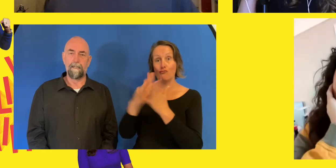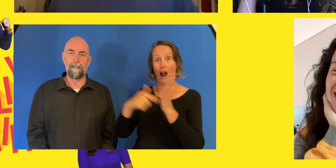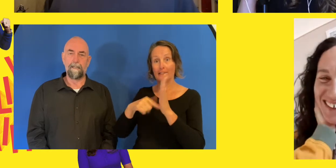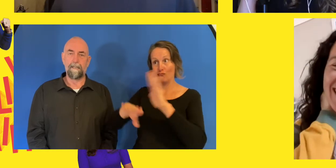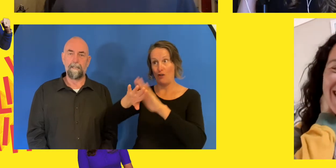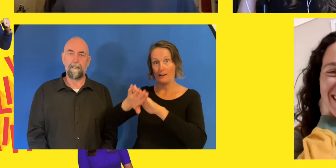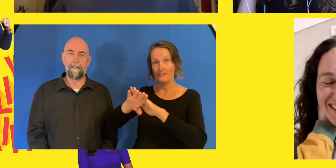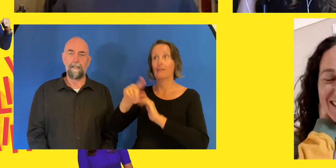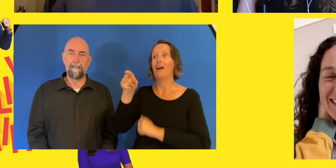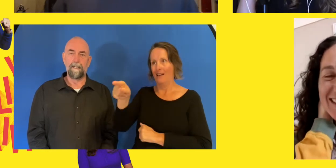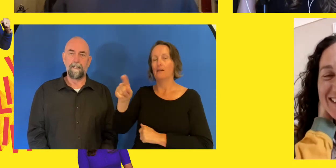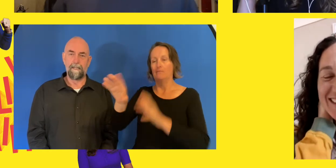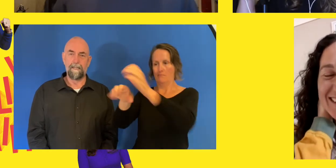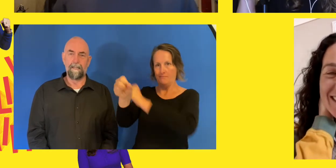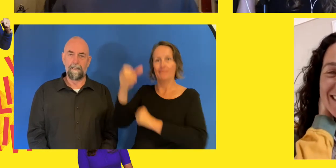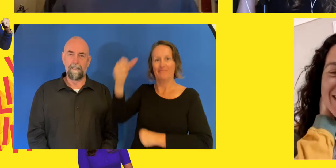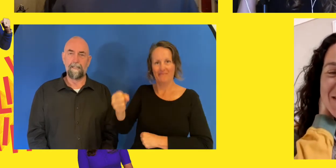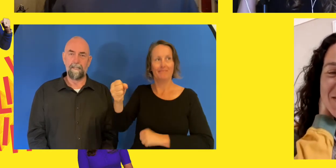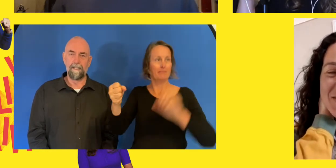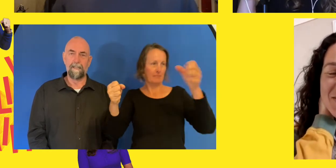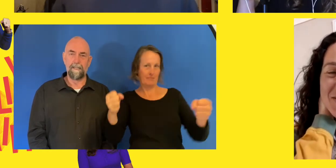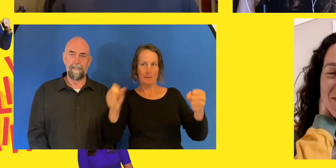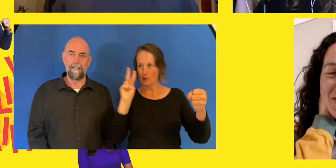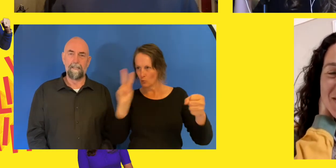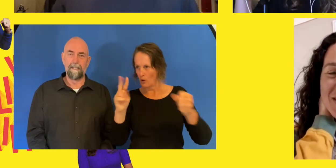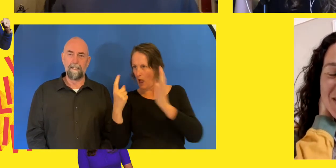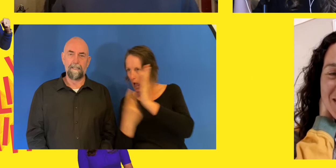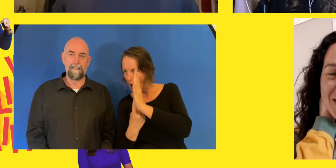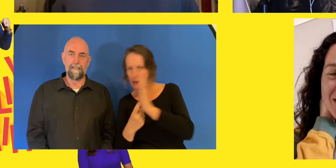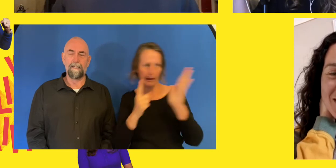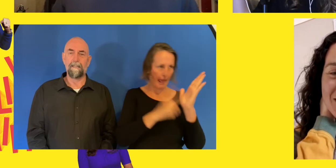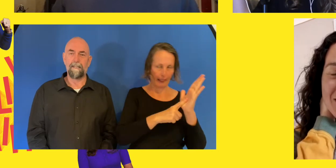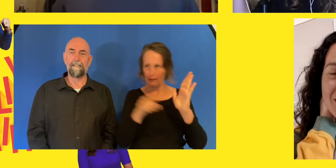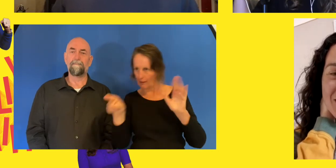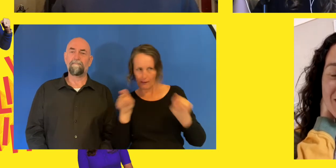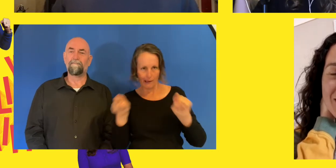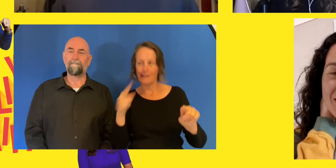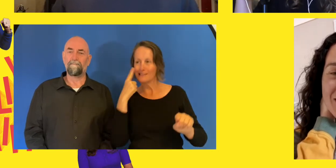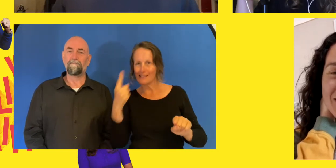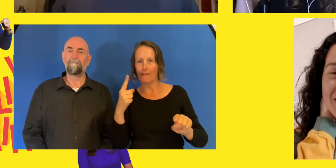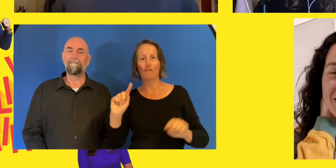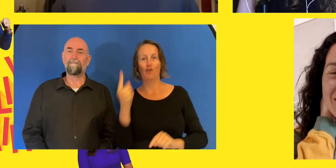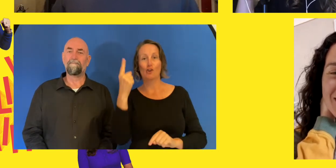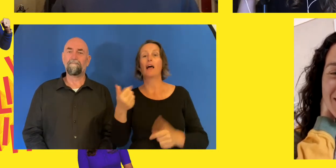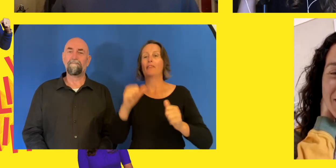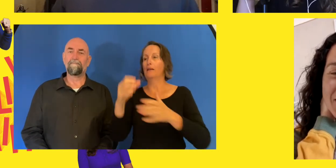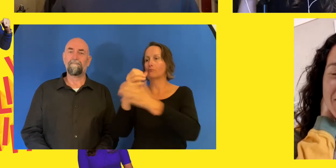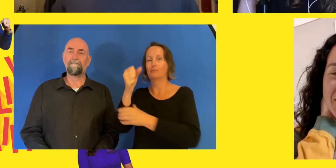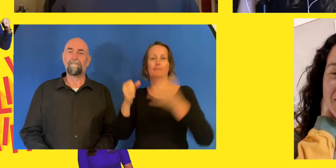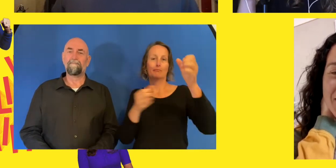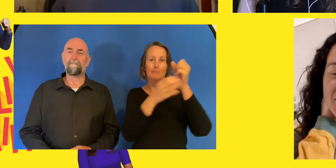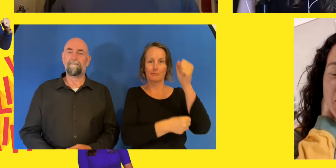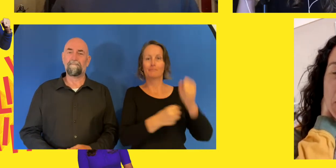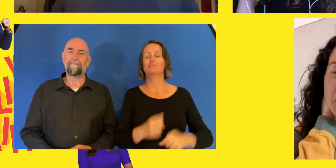Well, then if Bob is your favorite teammate, who's the athlete in the village that you would absolutely fangirl over? Doesn't necessarily